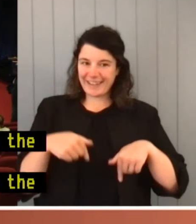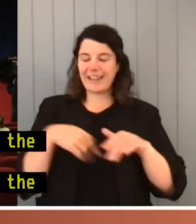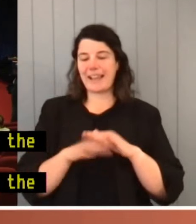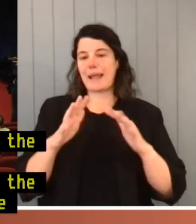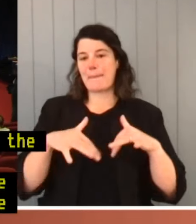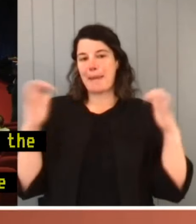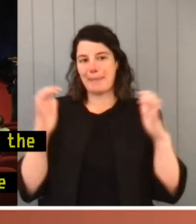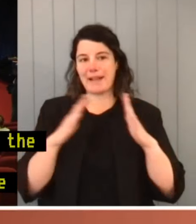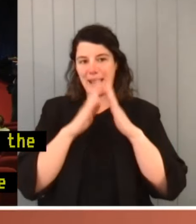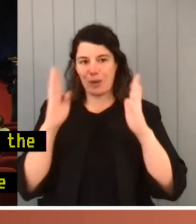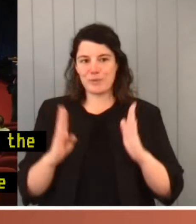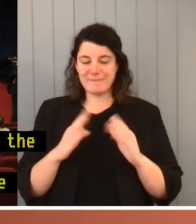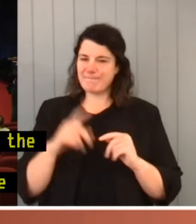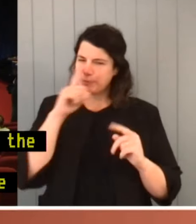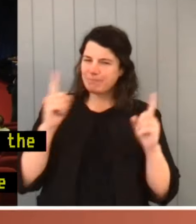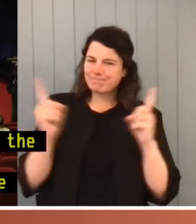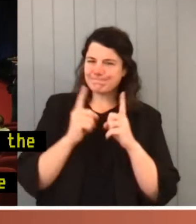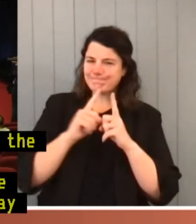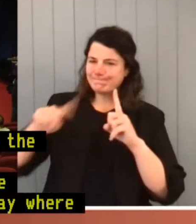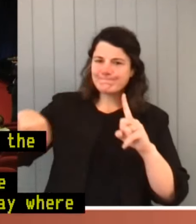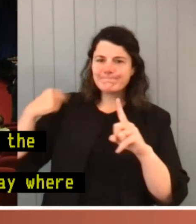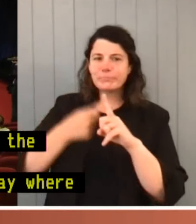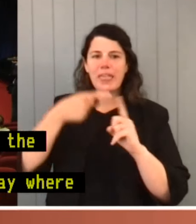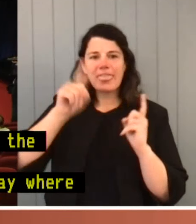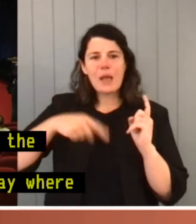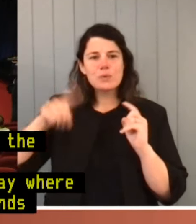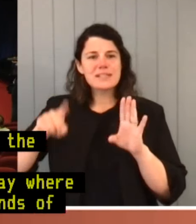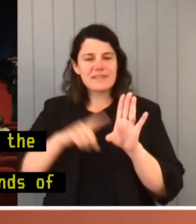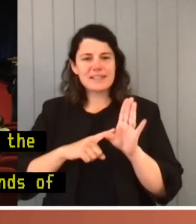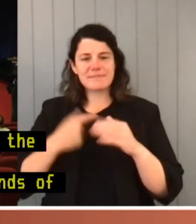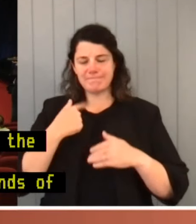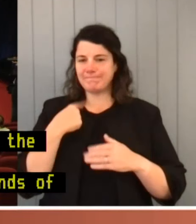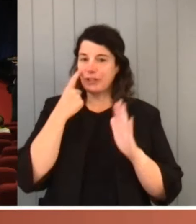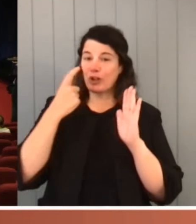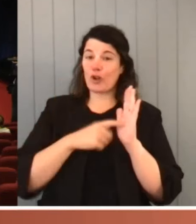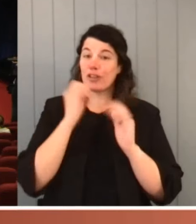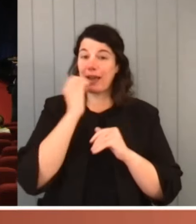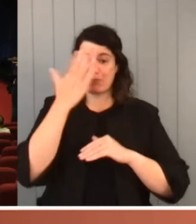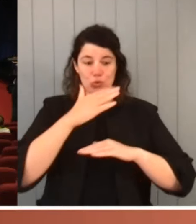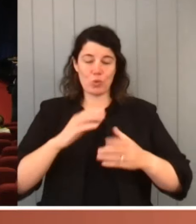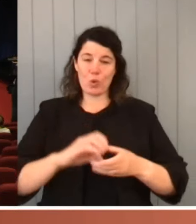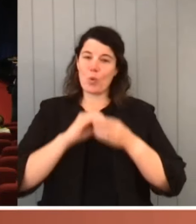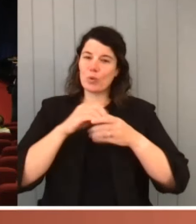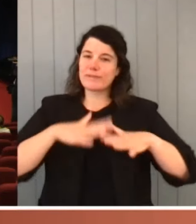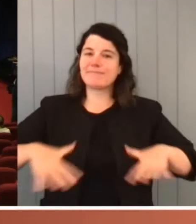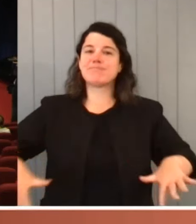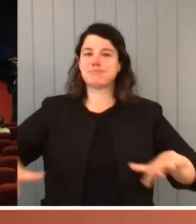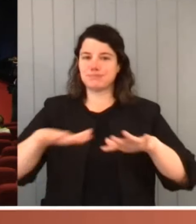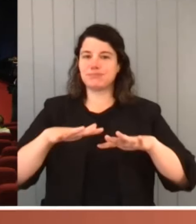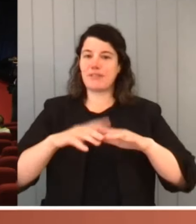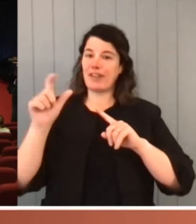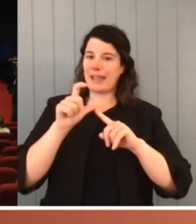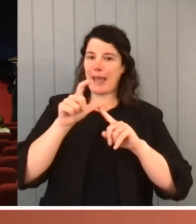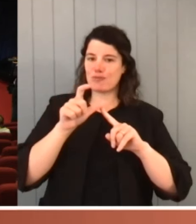where people have met for thousands of years, so I acknowledge that none of all the Ngambri peoples, who are the traditional custodians of the Canberra area,